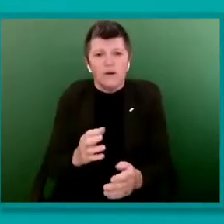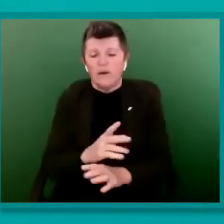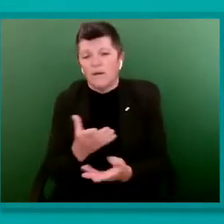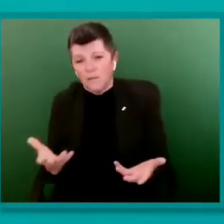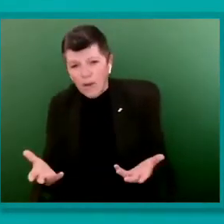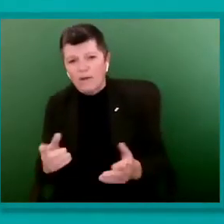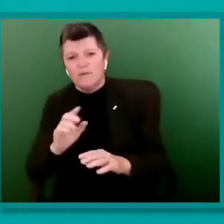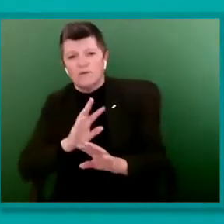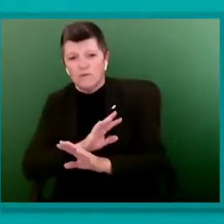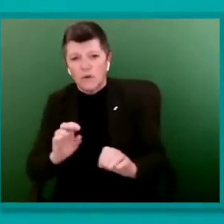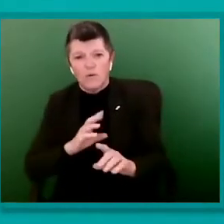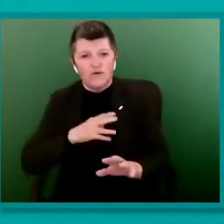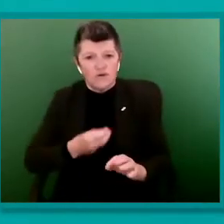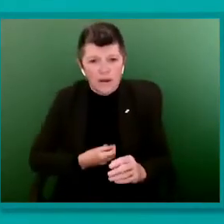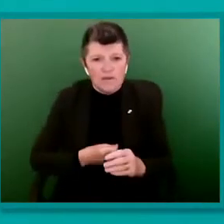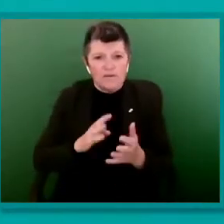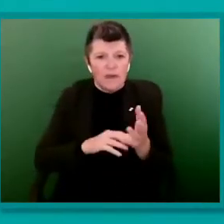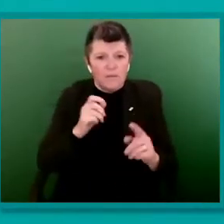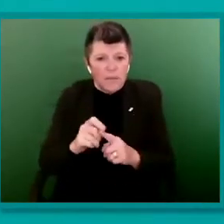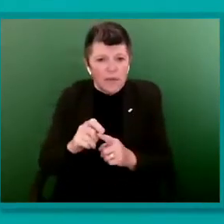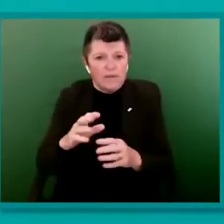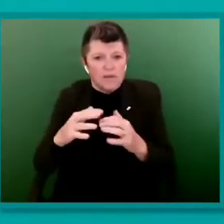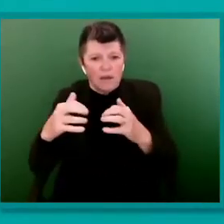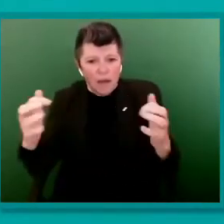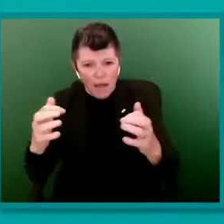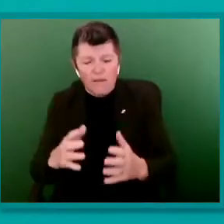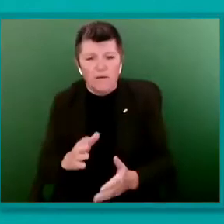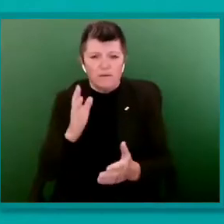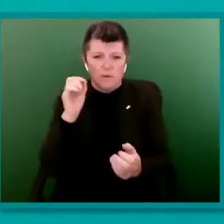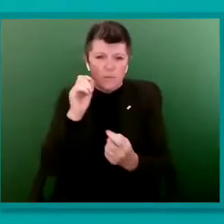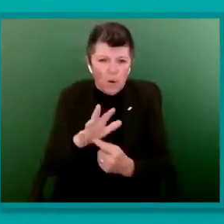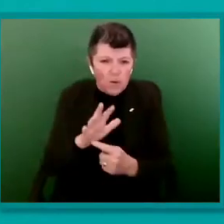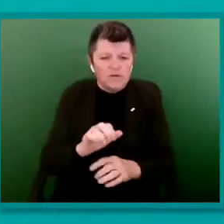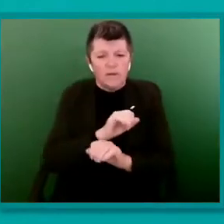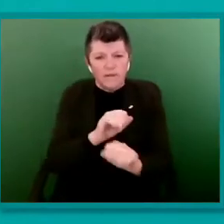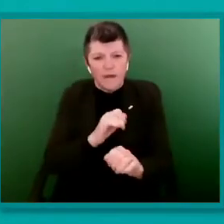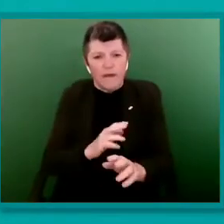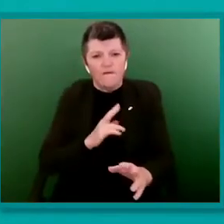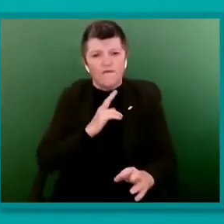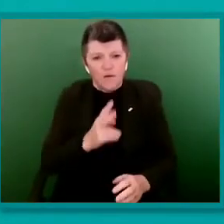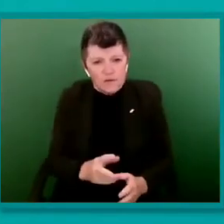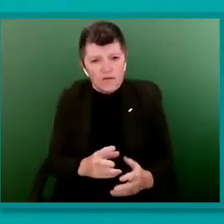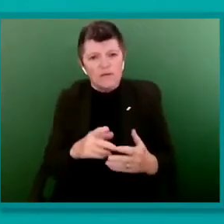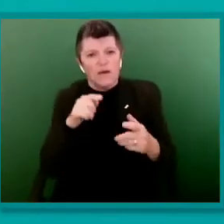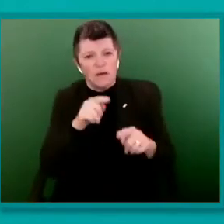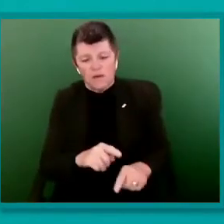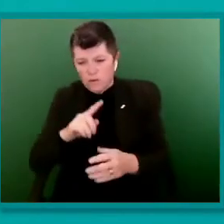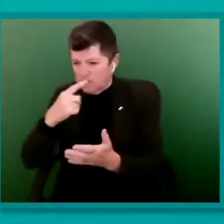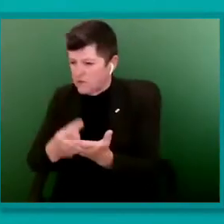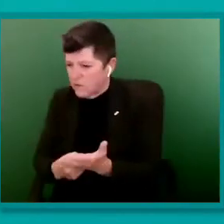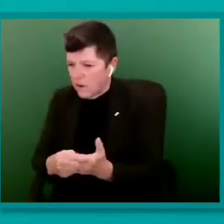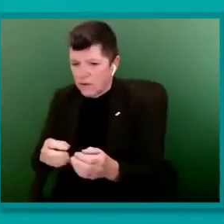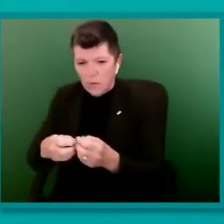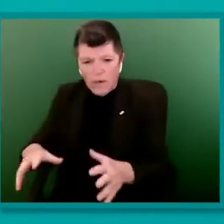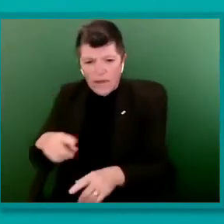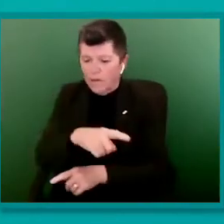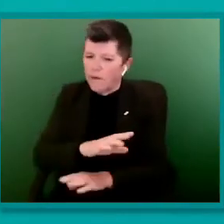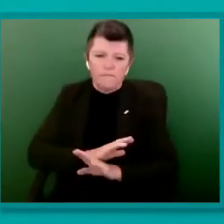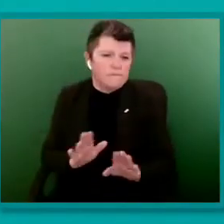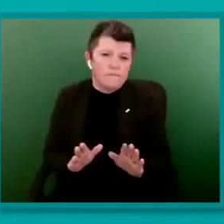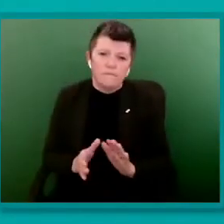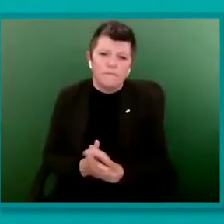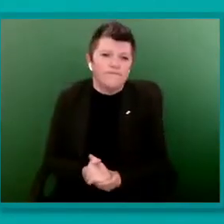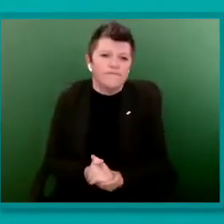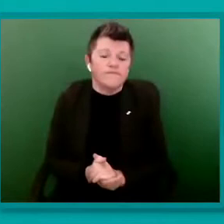and decisions about trans people are not made without trans people. This year, the phenomenal